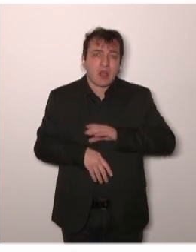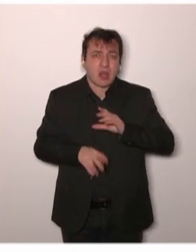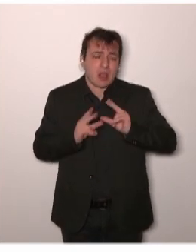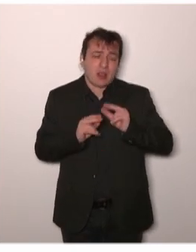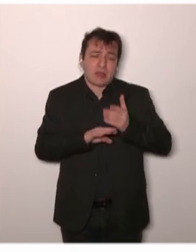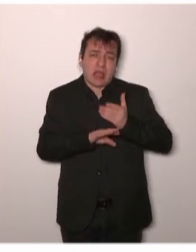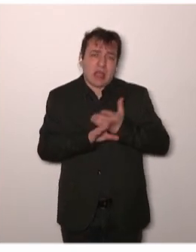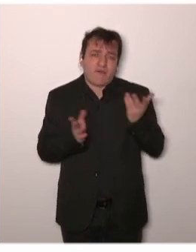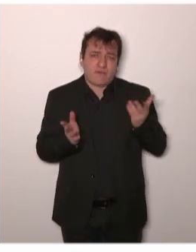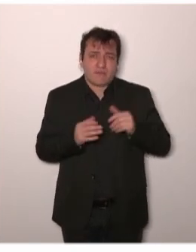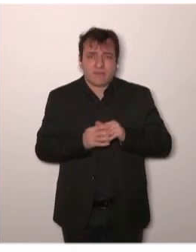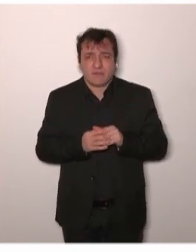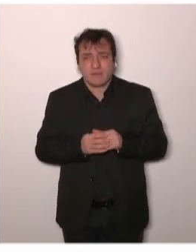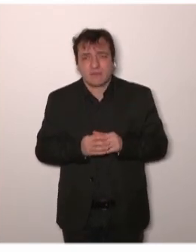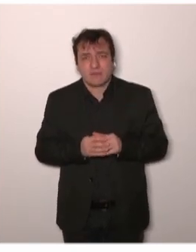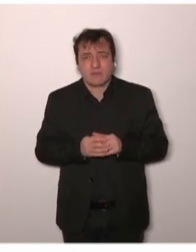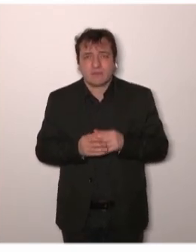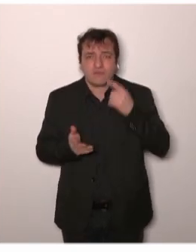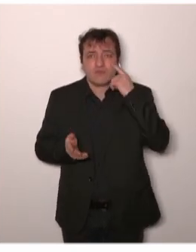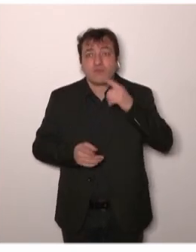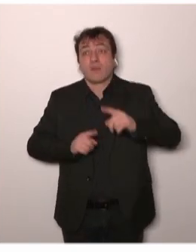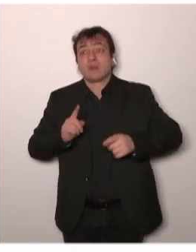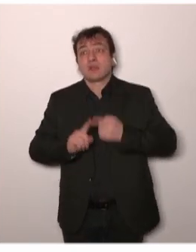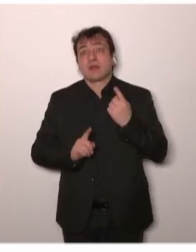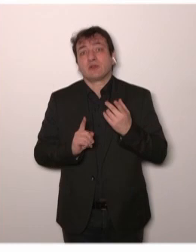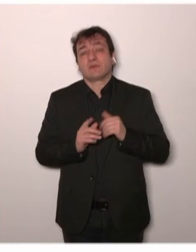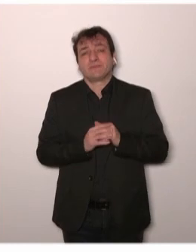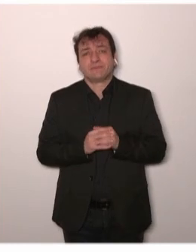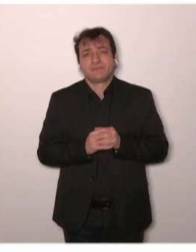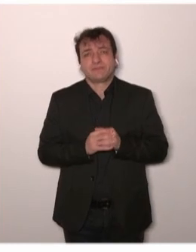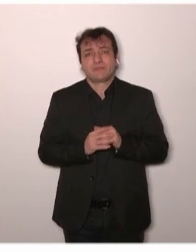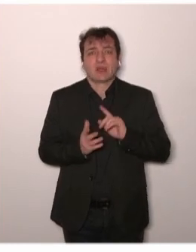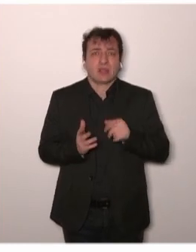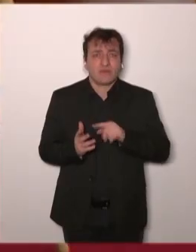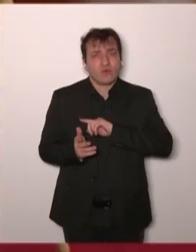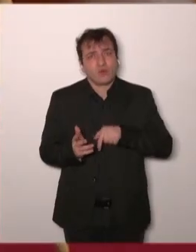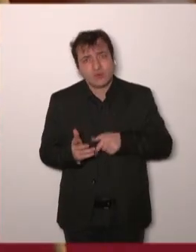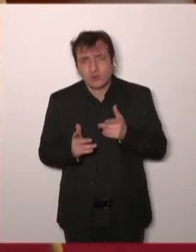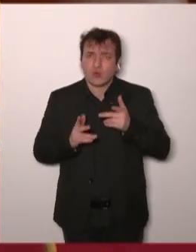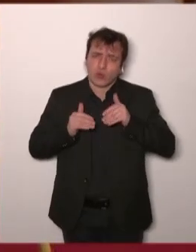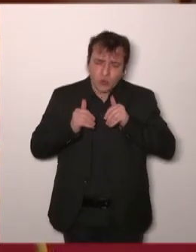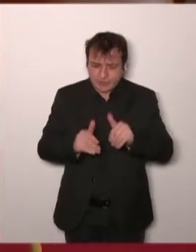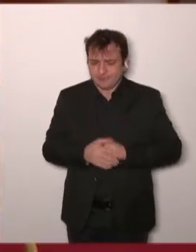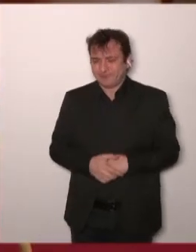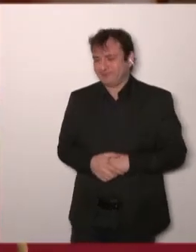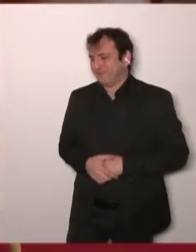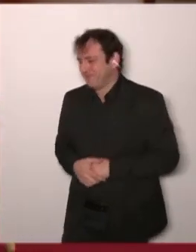is very, I believe, is very important and we have to dig a little bit further, of course, in that. There surely is an economical